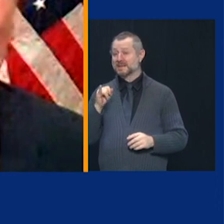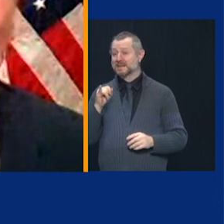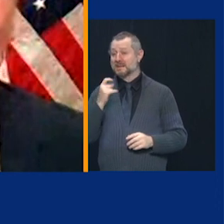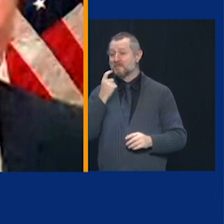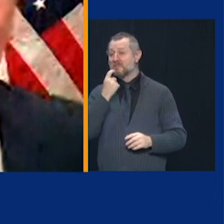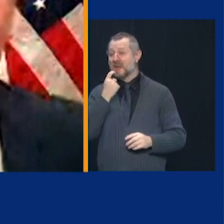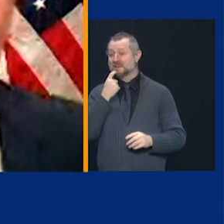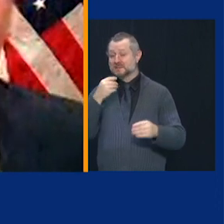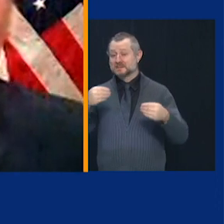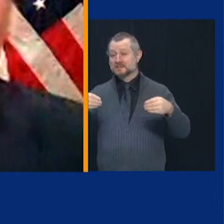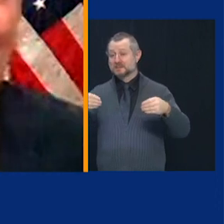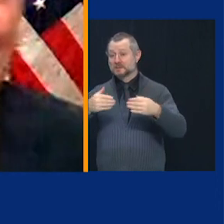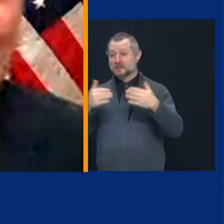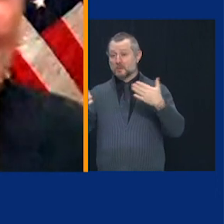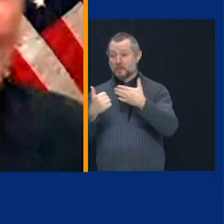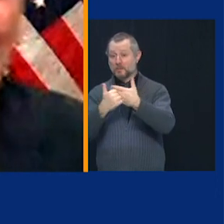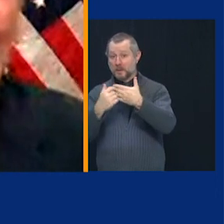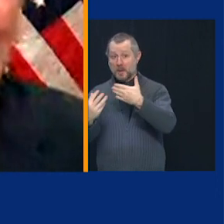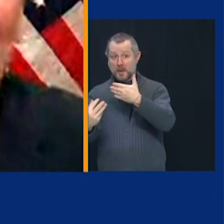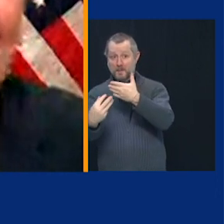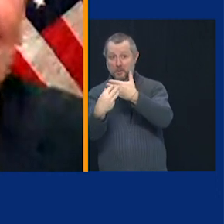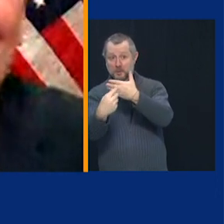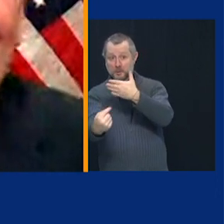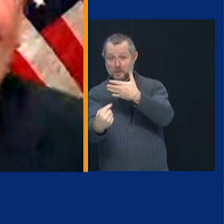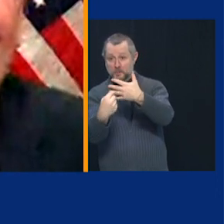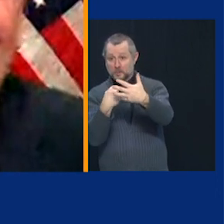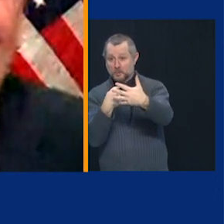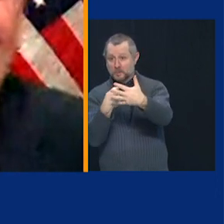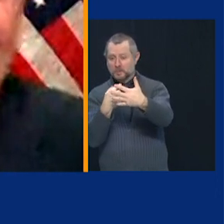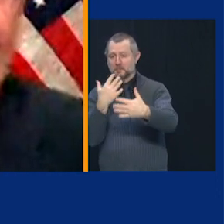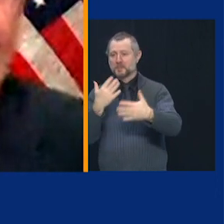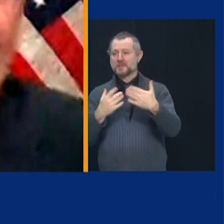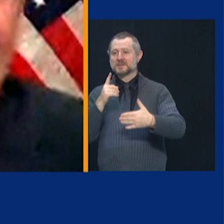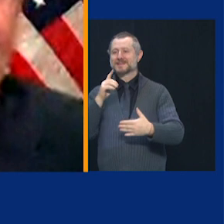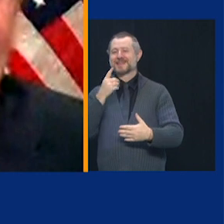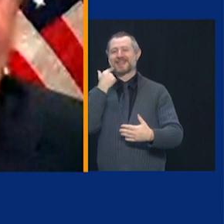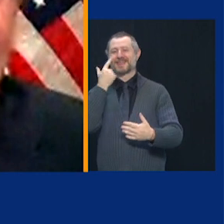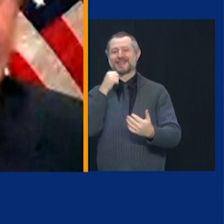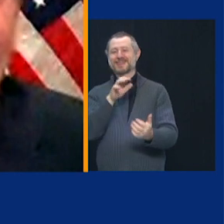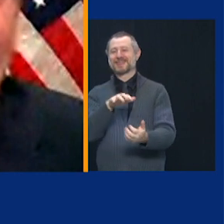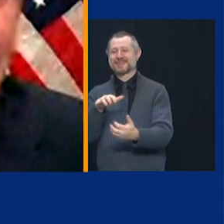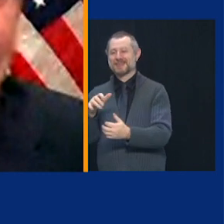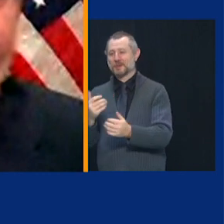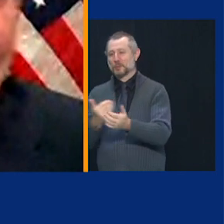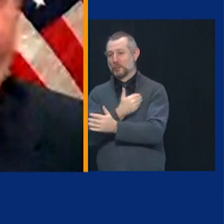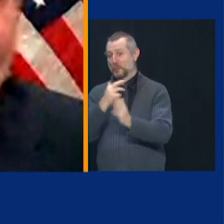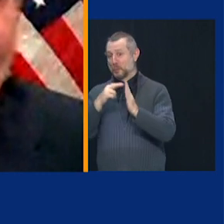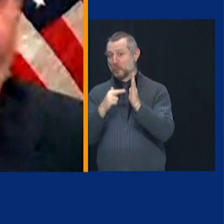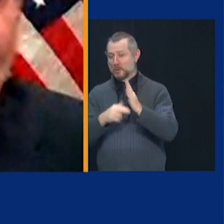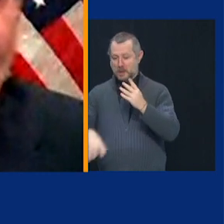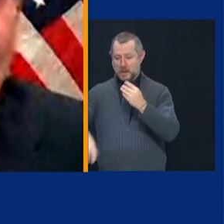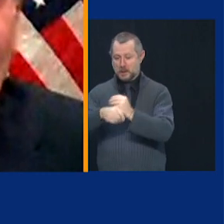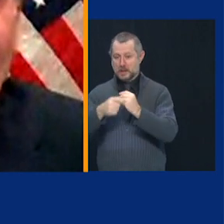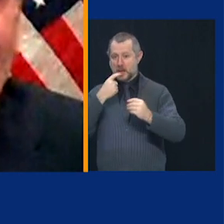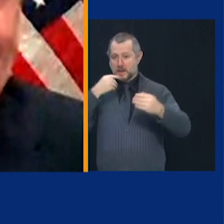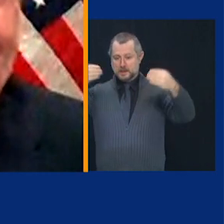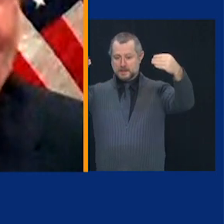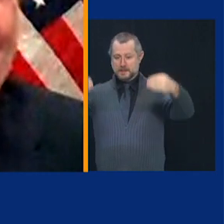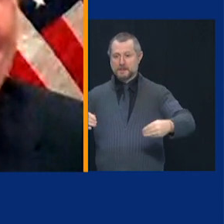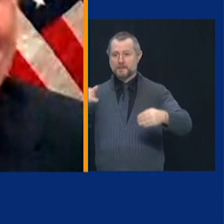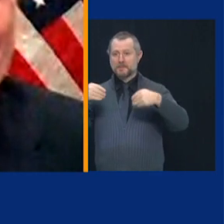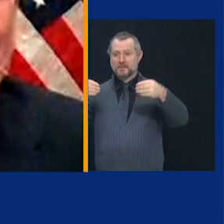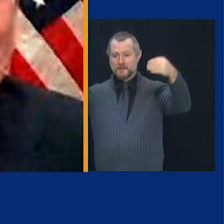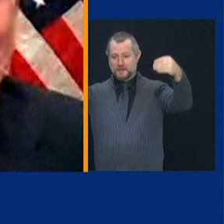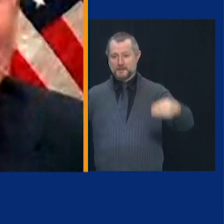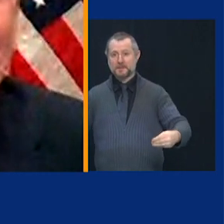screen yet that's probably next week's protocol but good to be with you